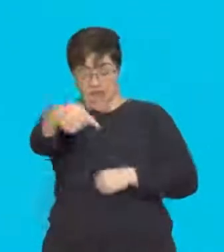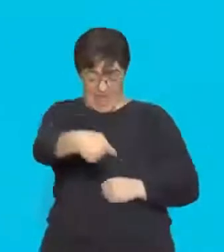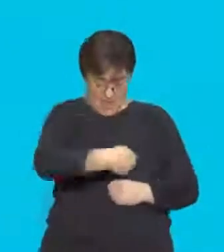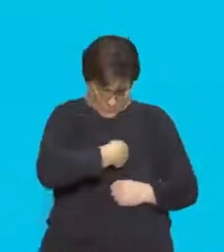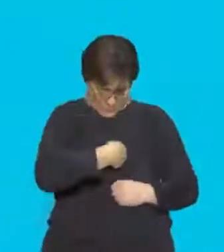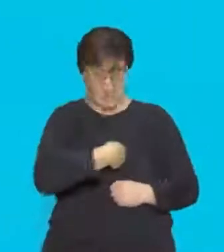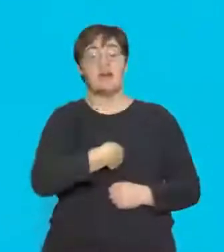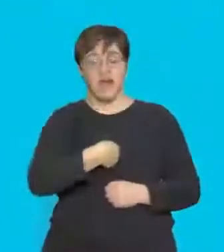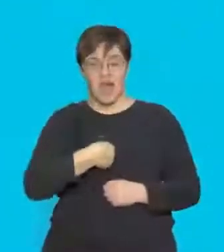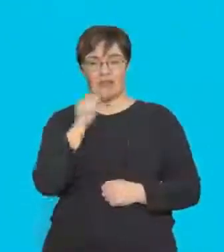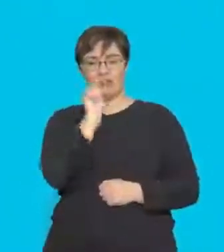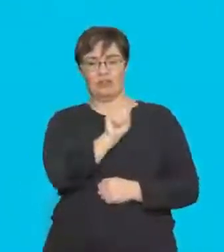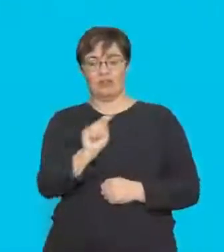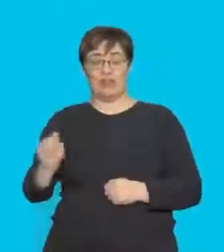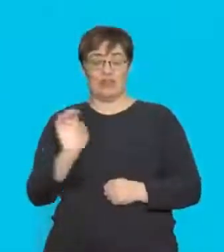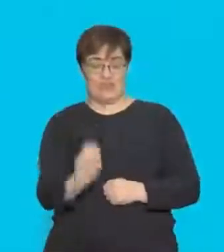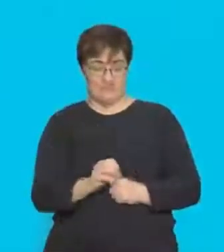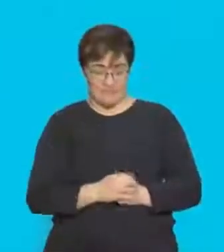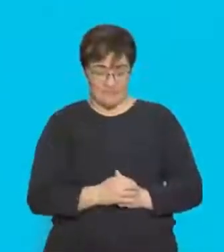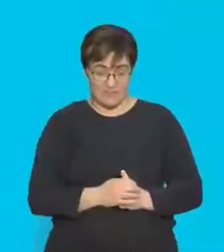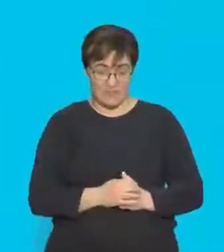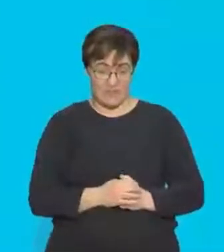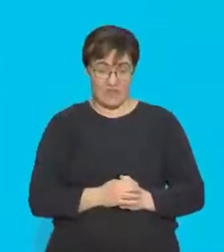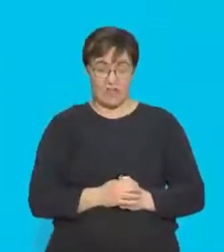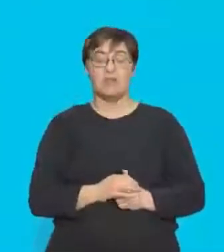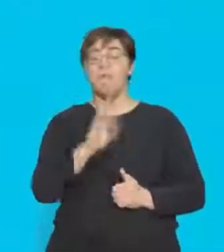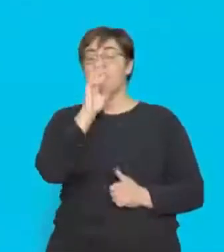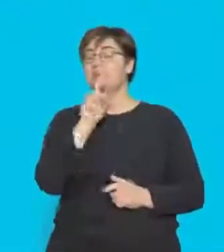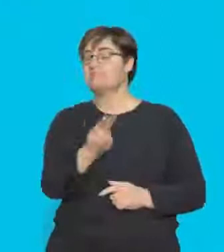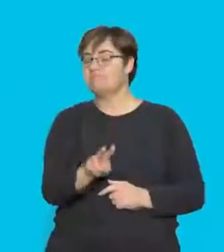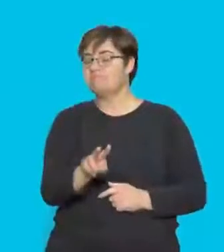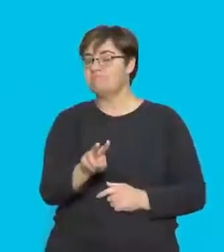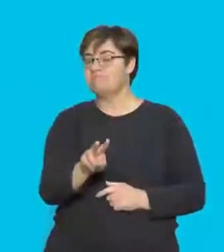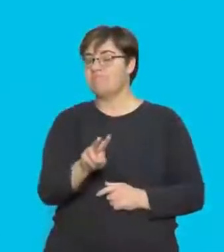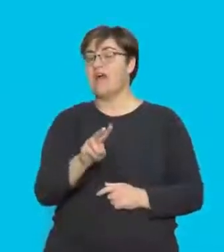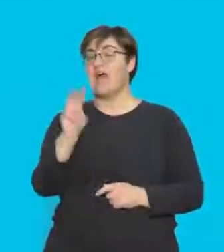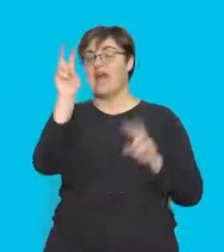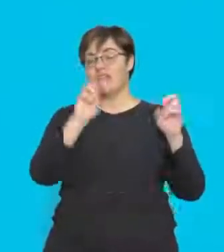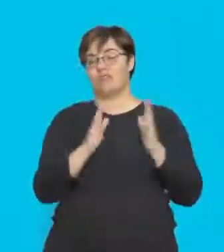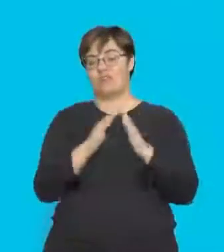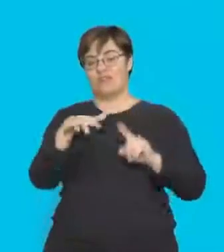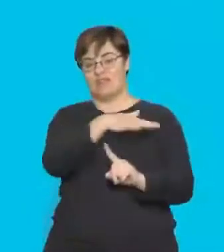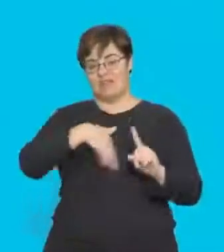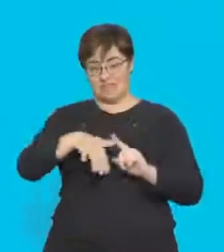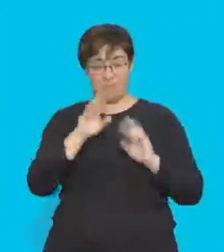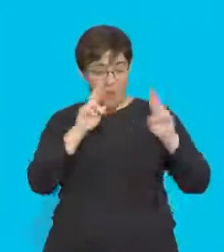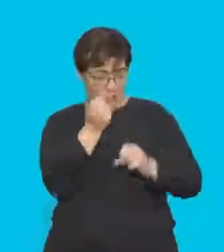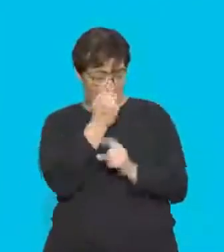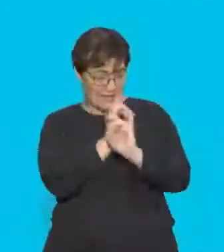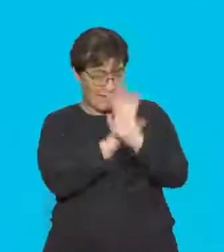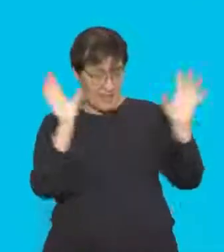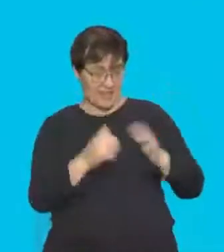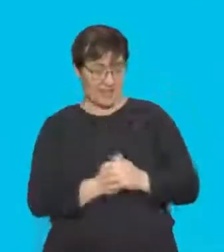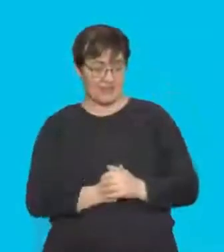I hope you've enjoyed that introduction to looking at electromagnetism. So please don't